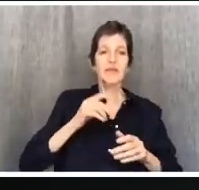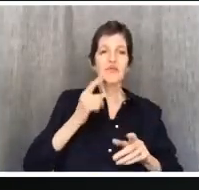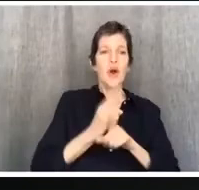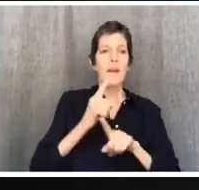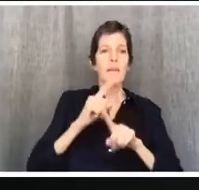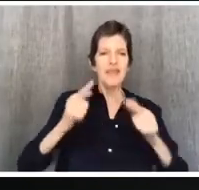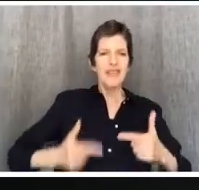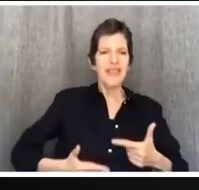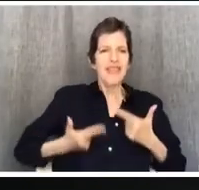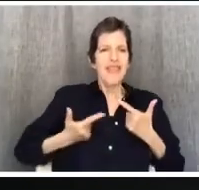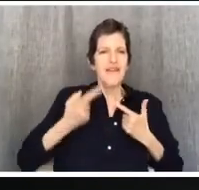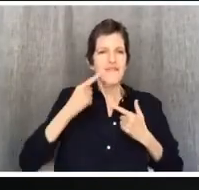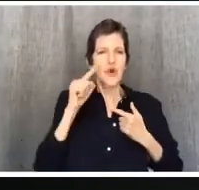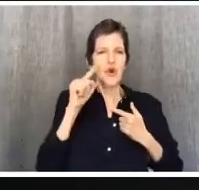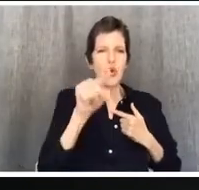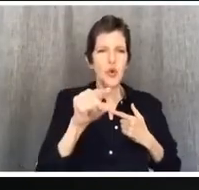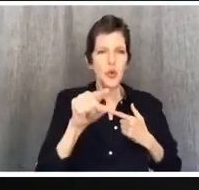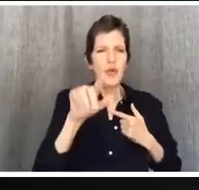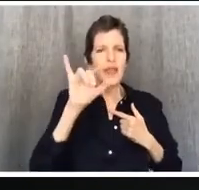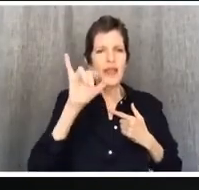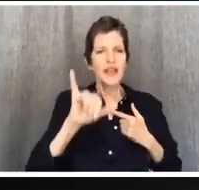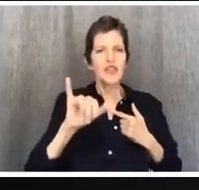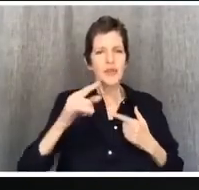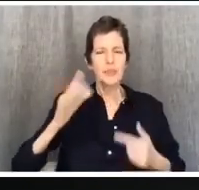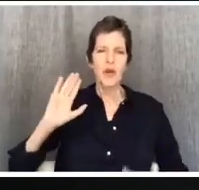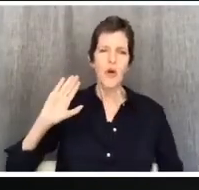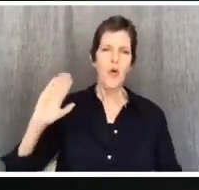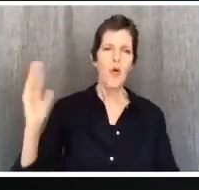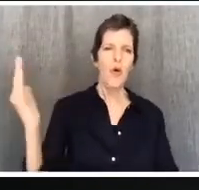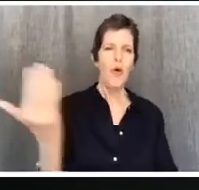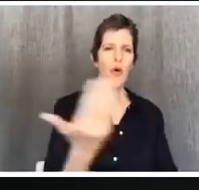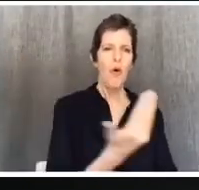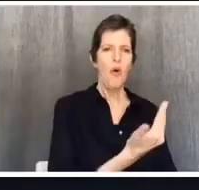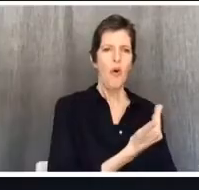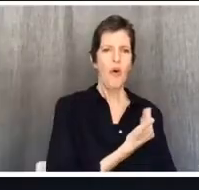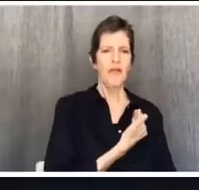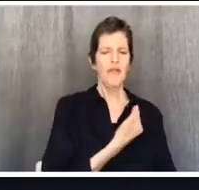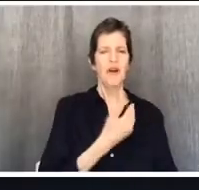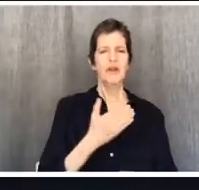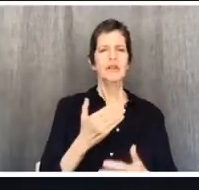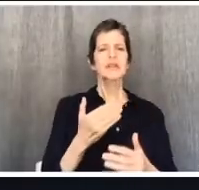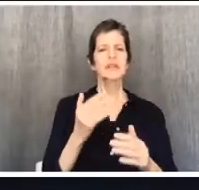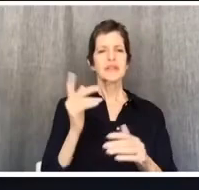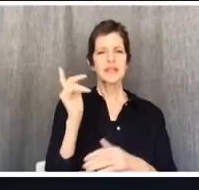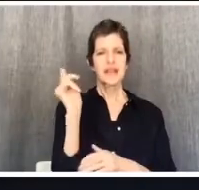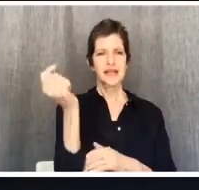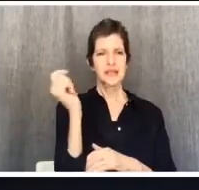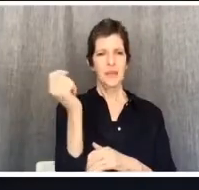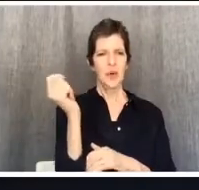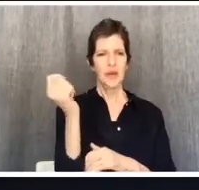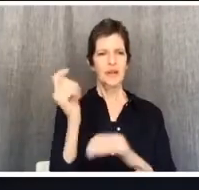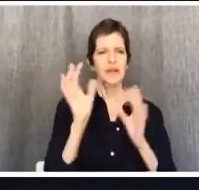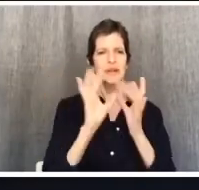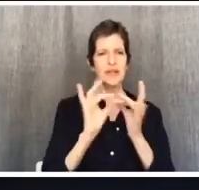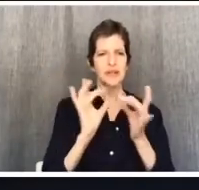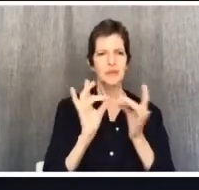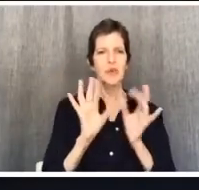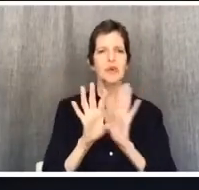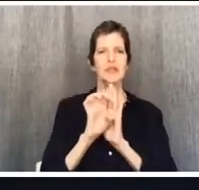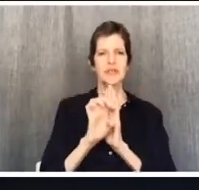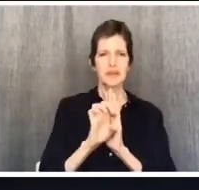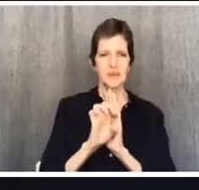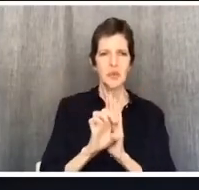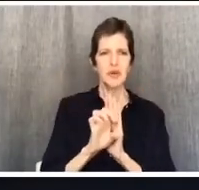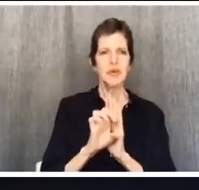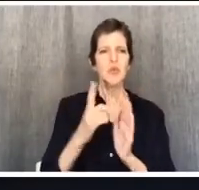This should be our collective testimony. Individually and corporately, should we should live lives where we die to